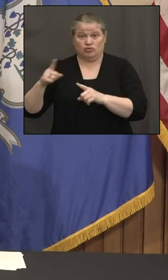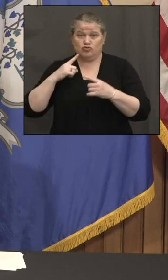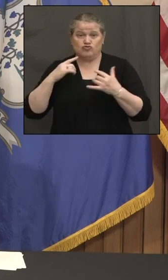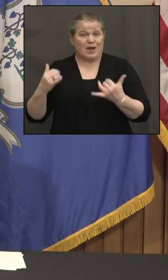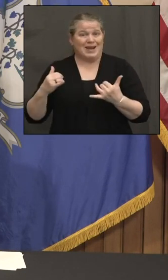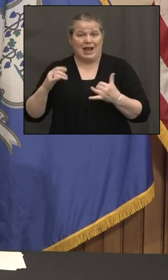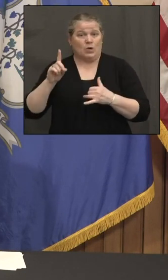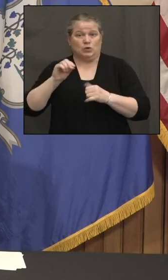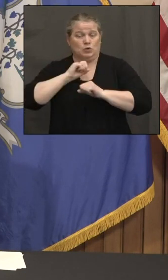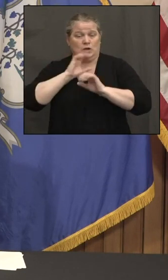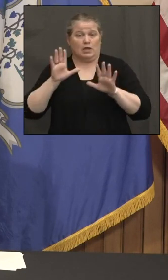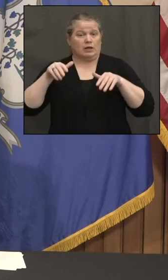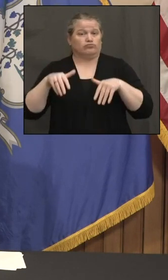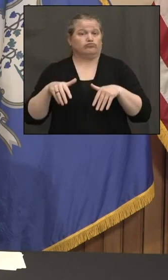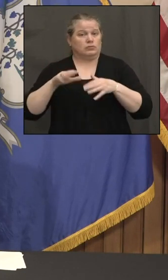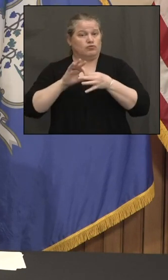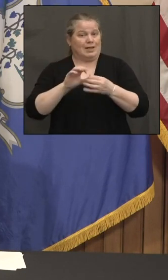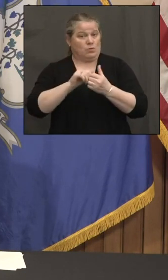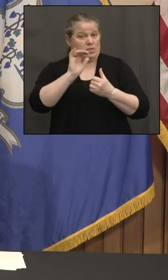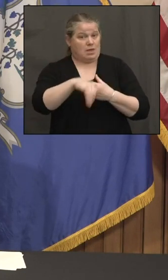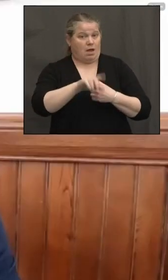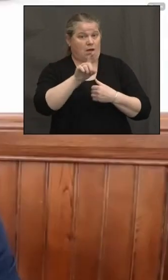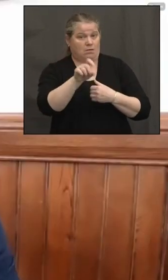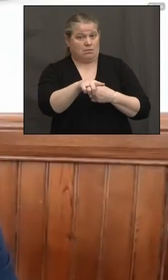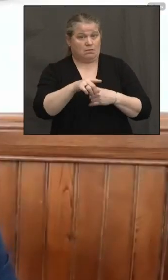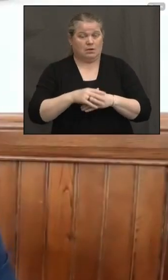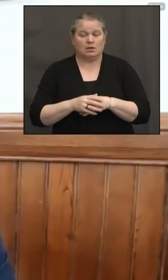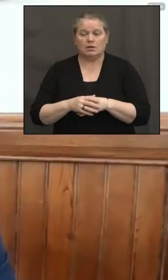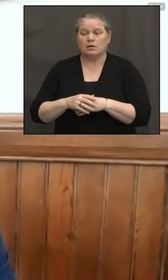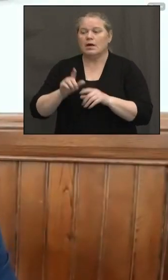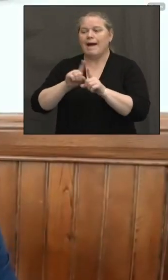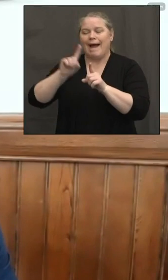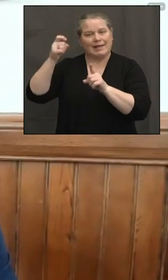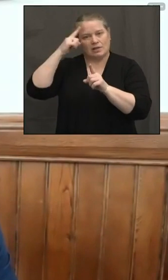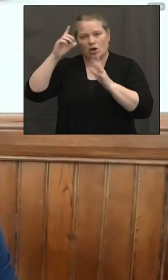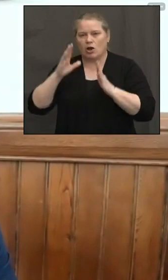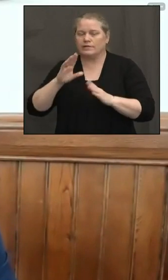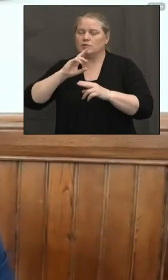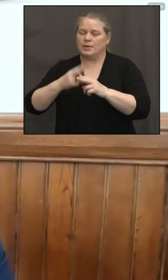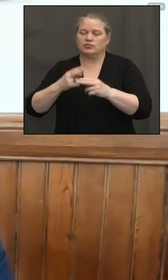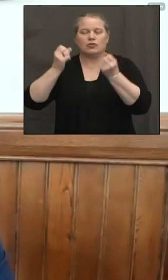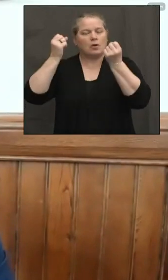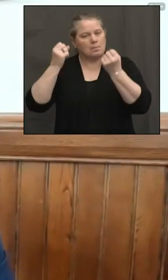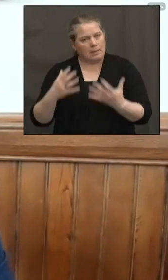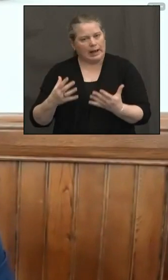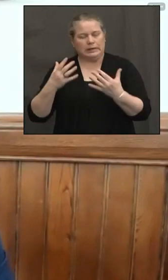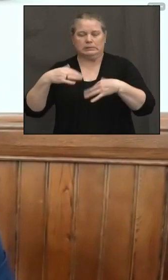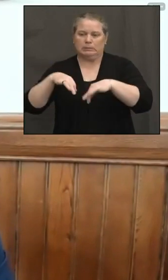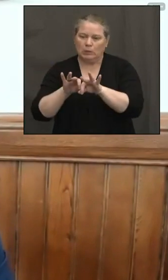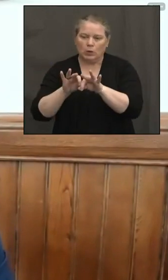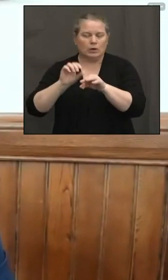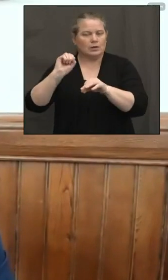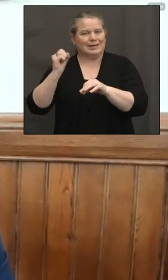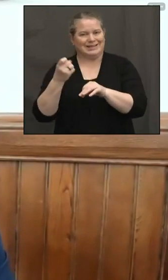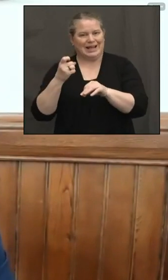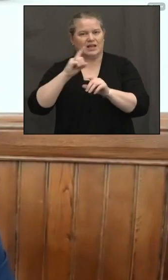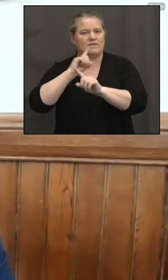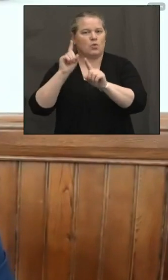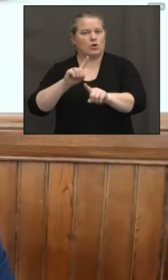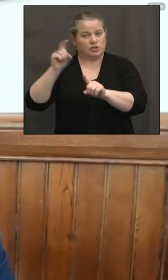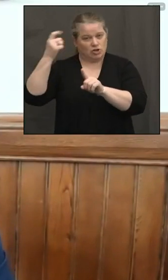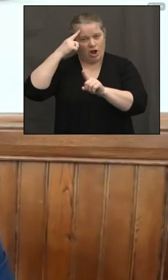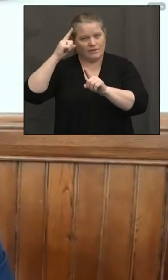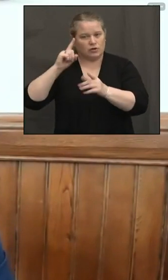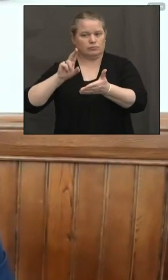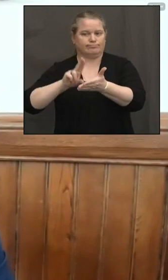least. As, as the governor has always stated that there are many essential executive orders, uh, to, uh, allow us